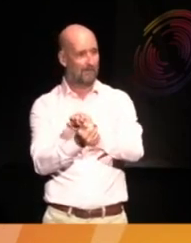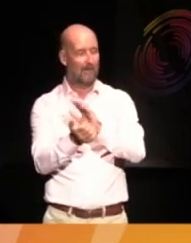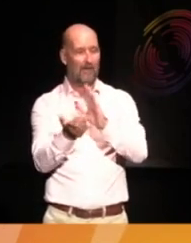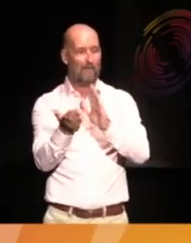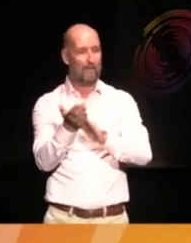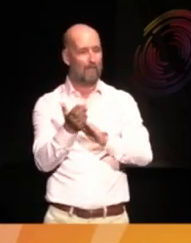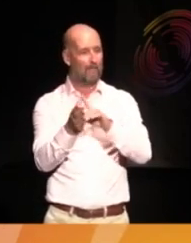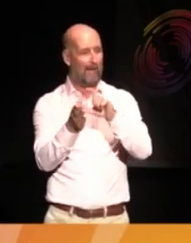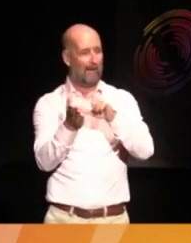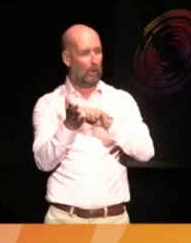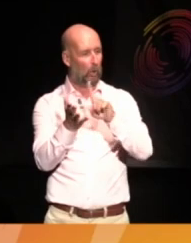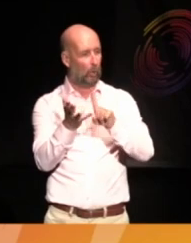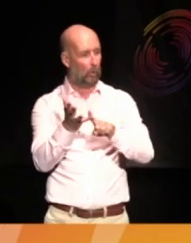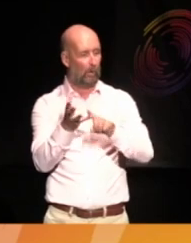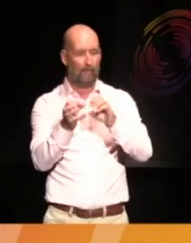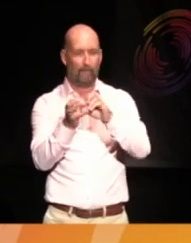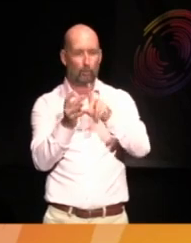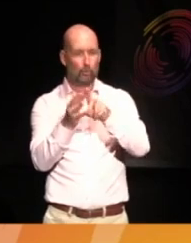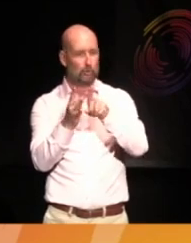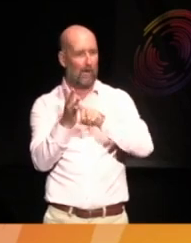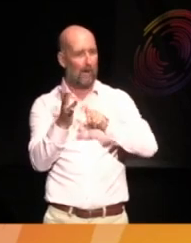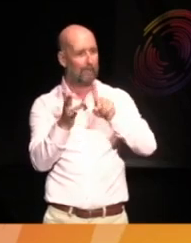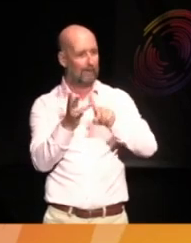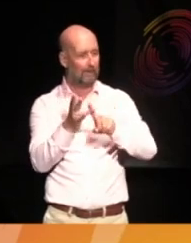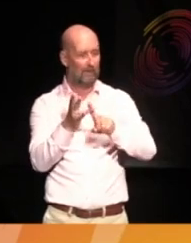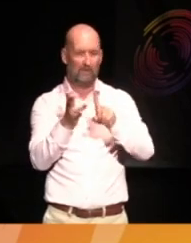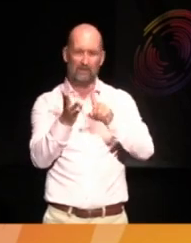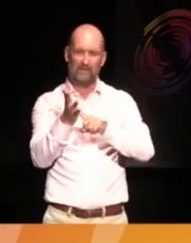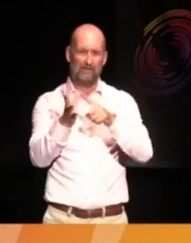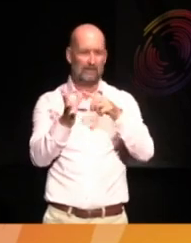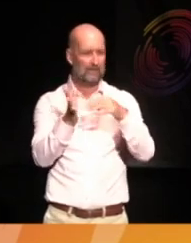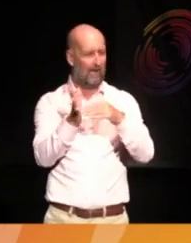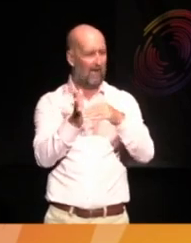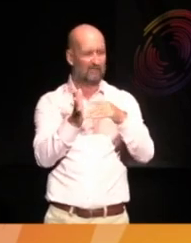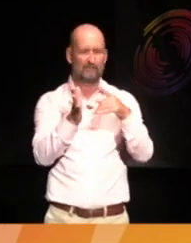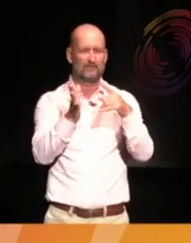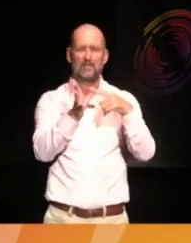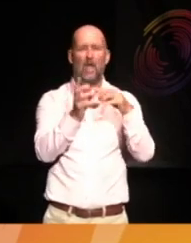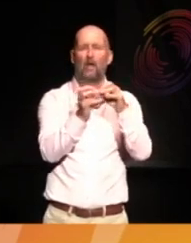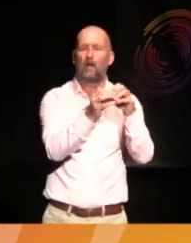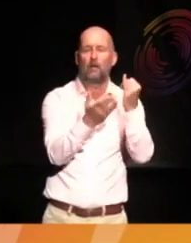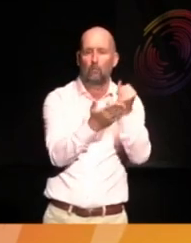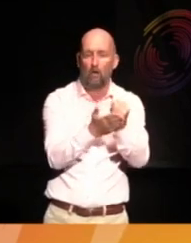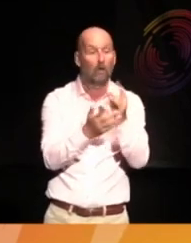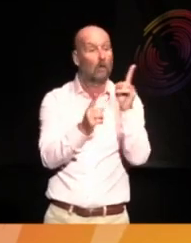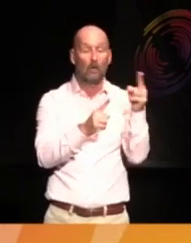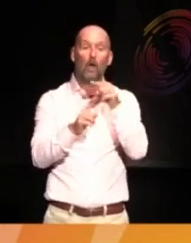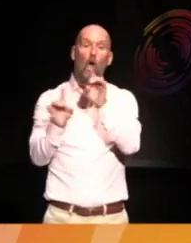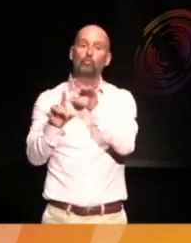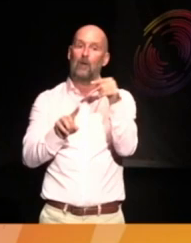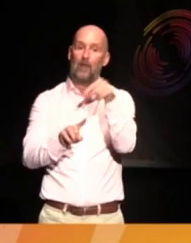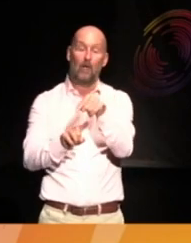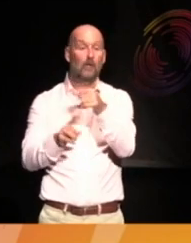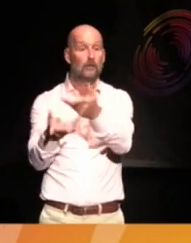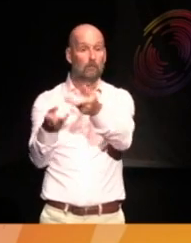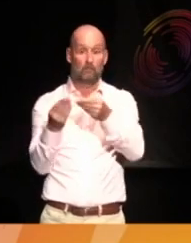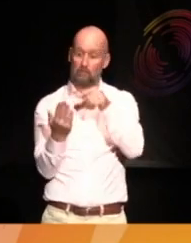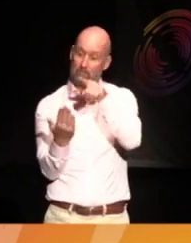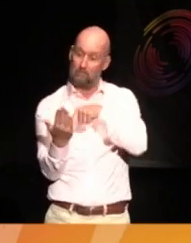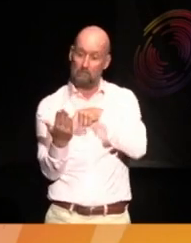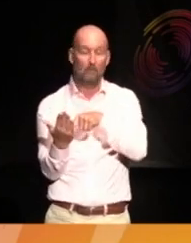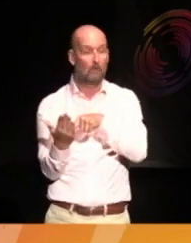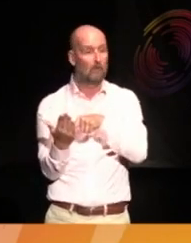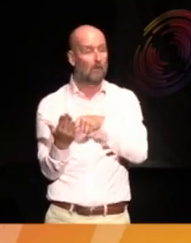Badajari Yana, who we work with in Australia. And he just shared with me what